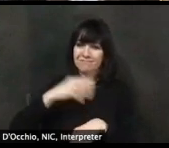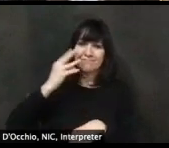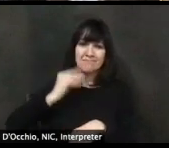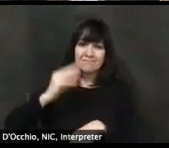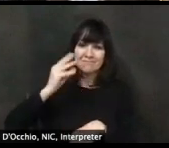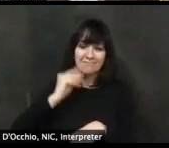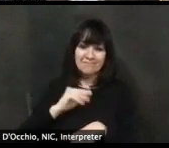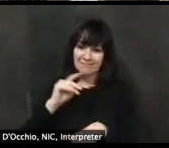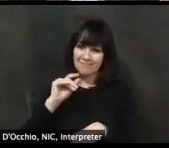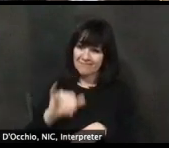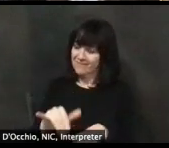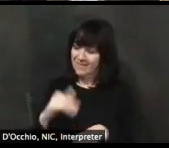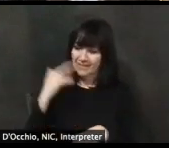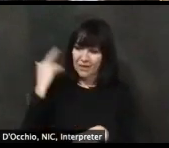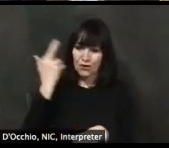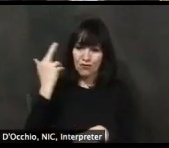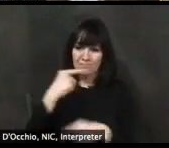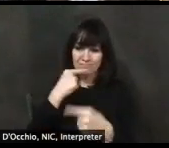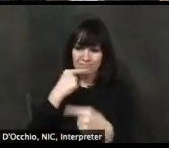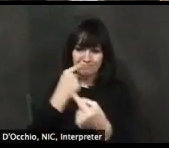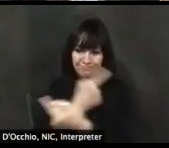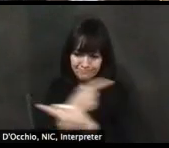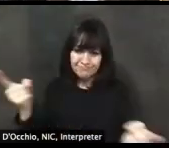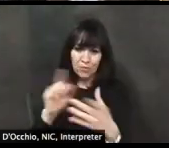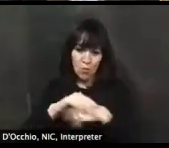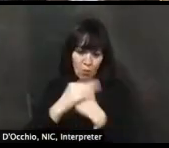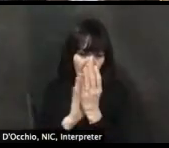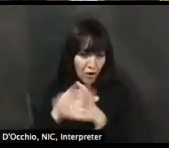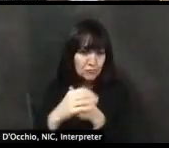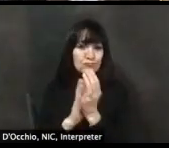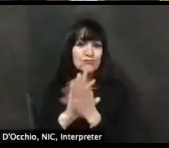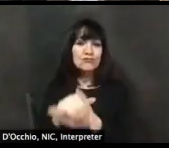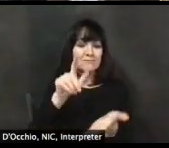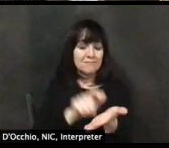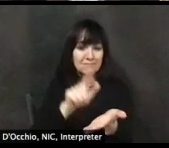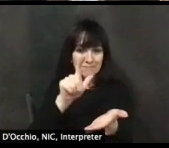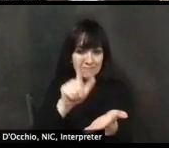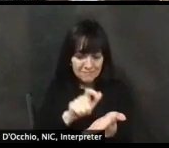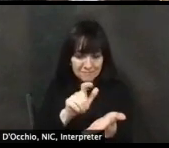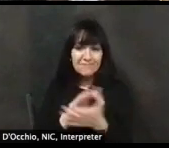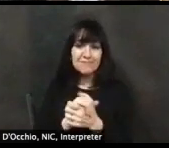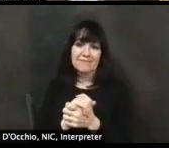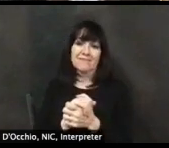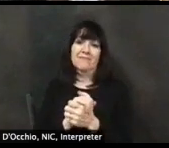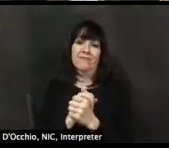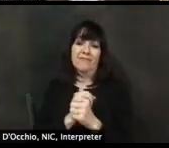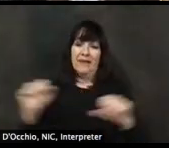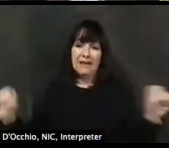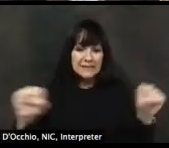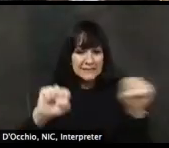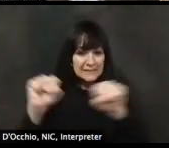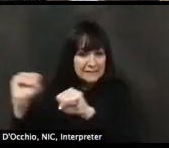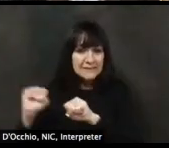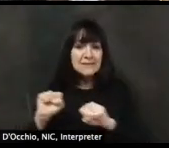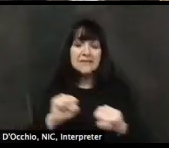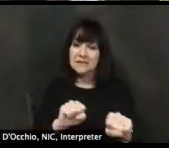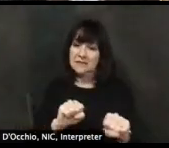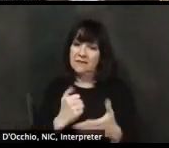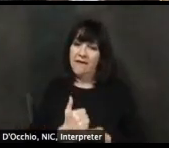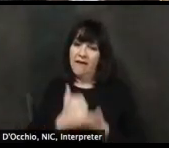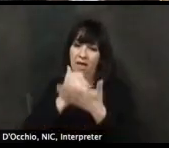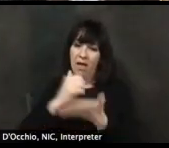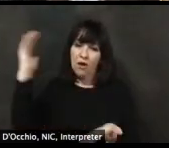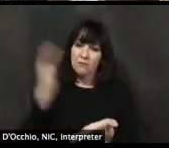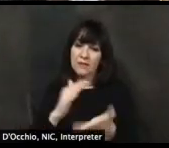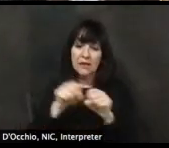and all the things to prevent, uh, community spread. Jonathan, what's your next question? Thank you. I have one from